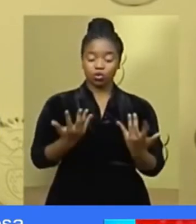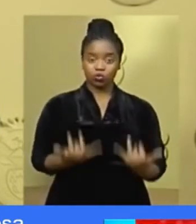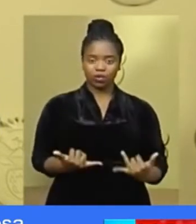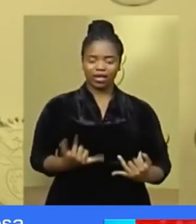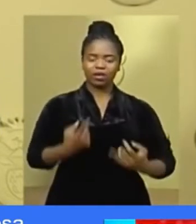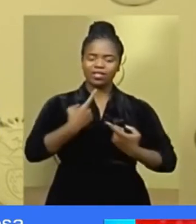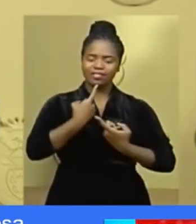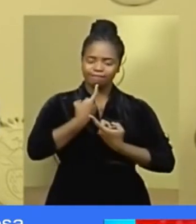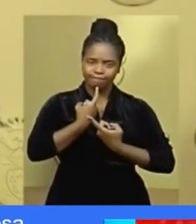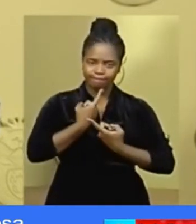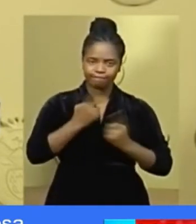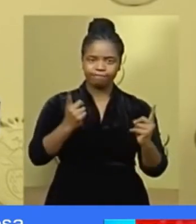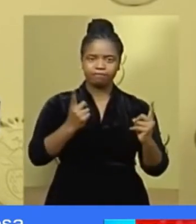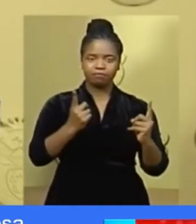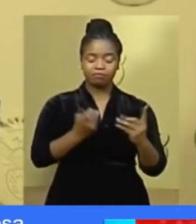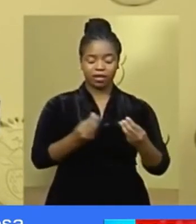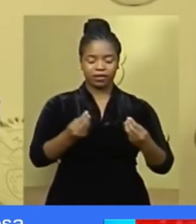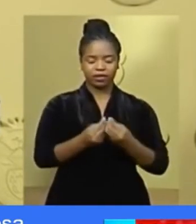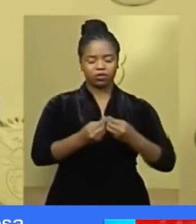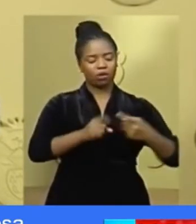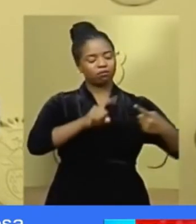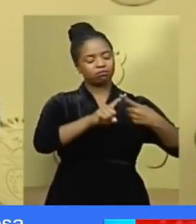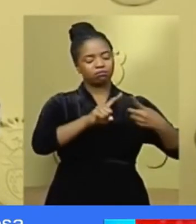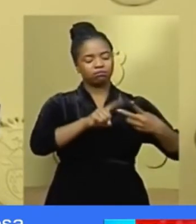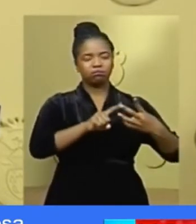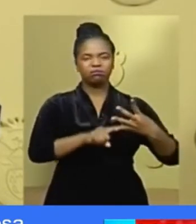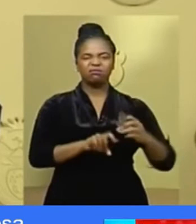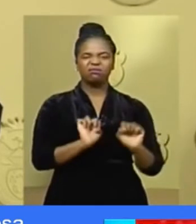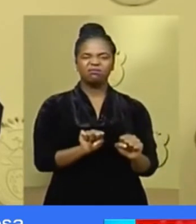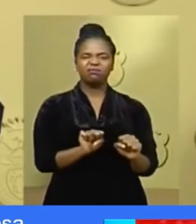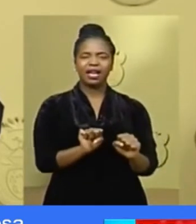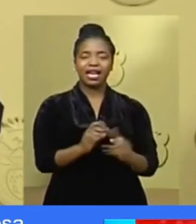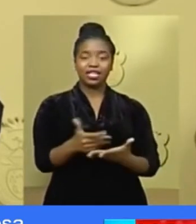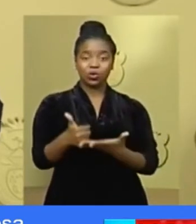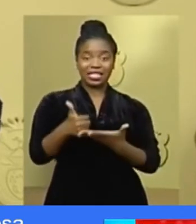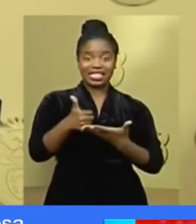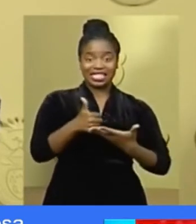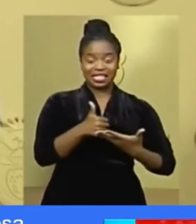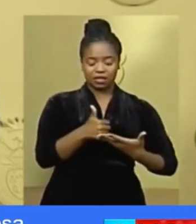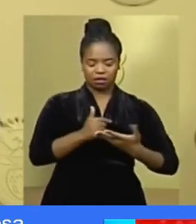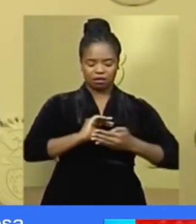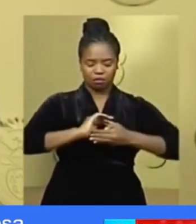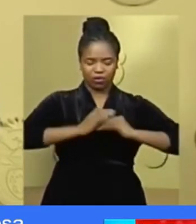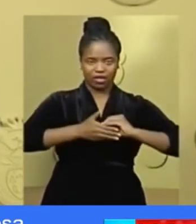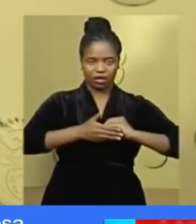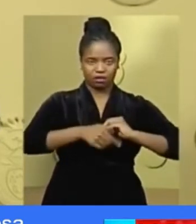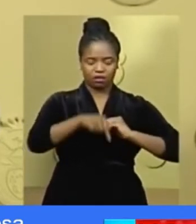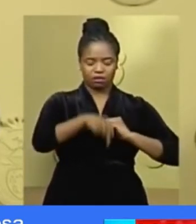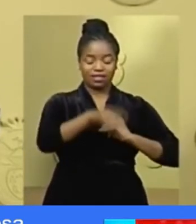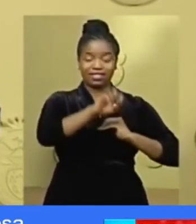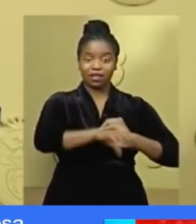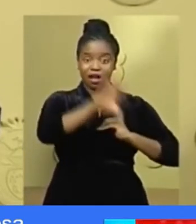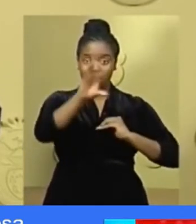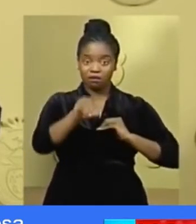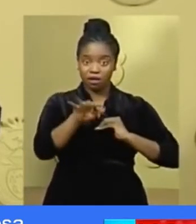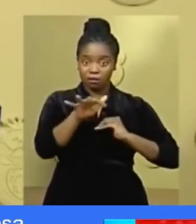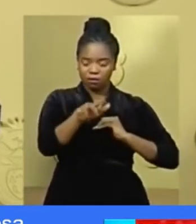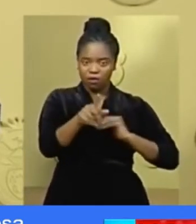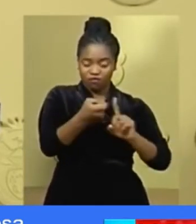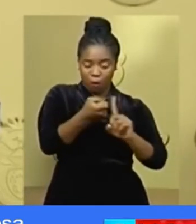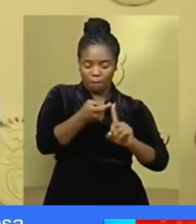announcing a set of interventions that will help to cushion our society from these economic